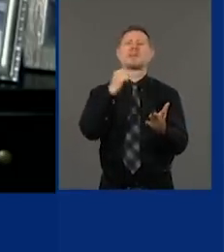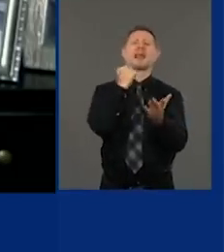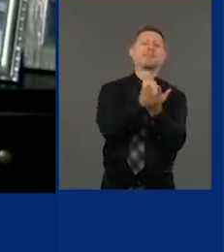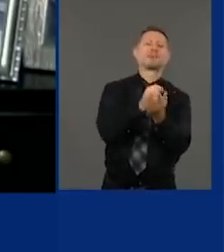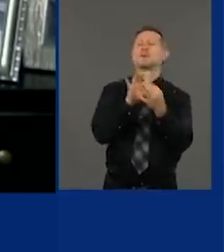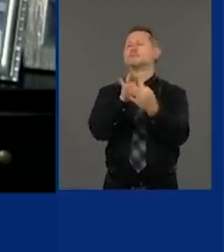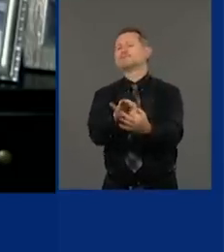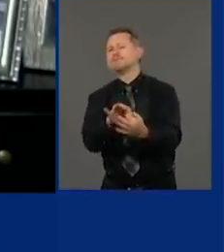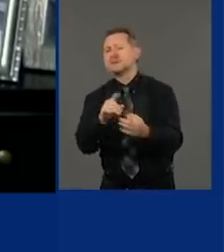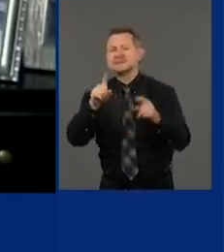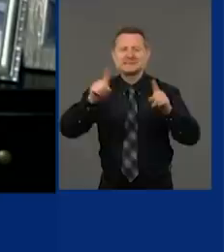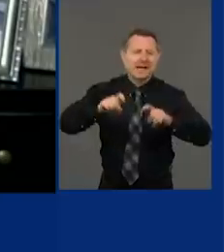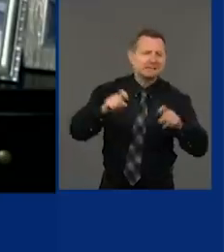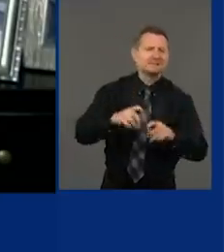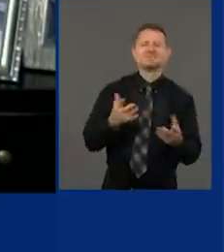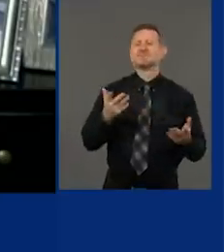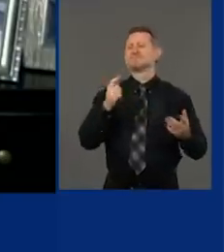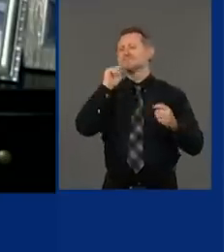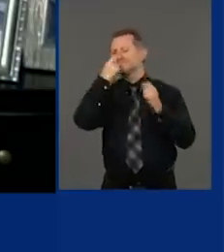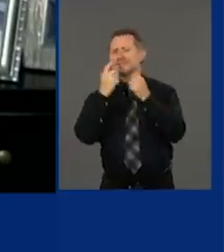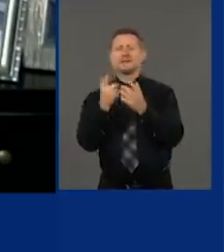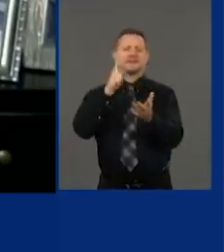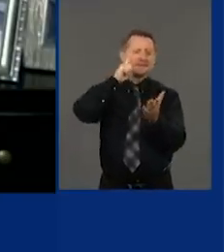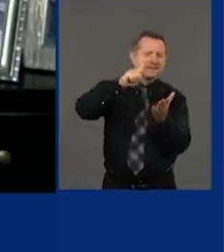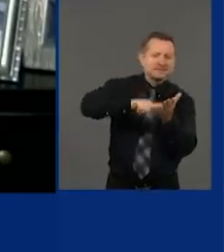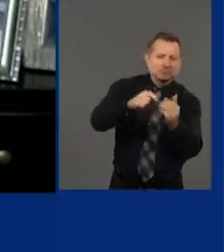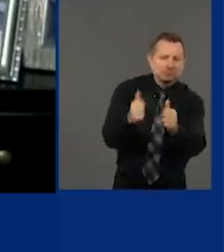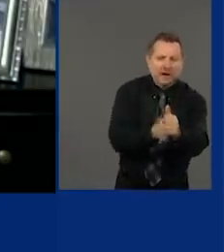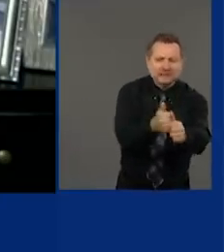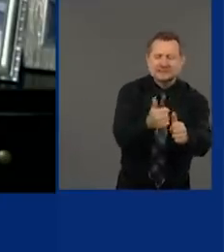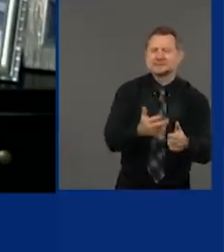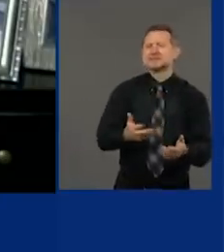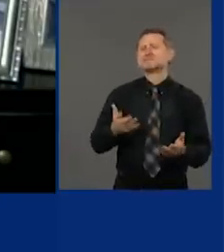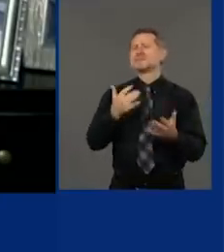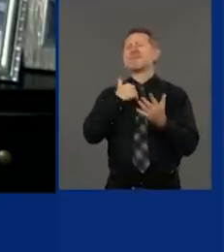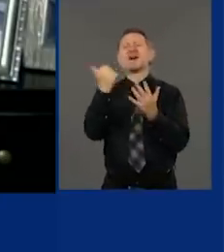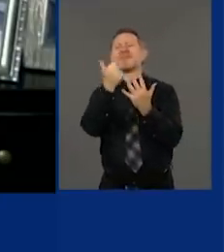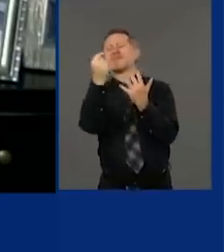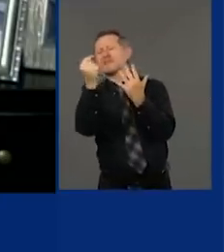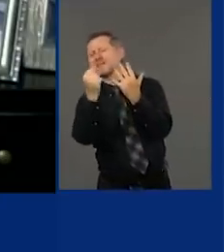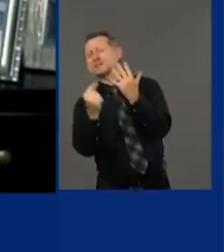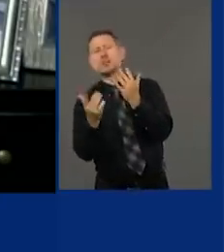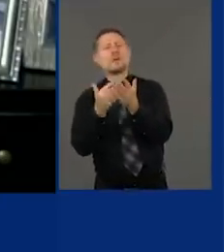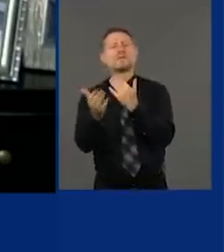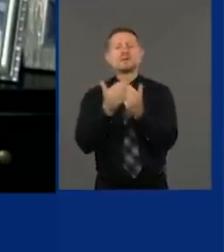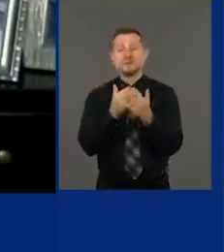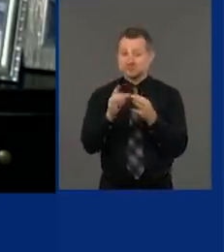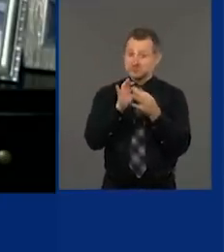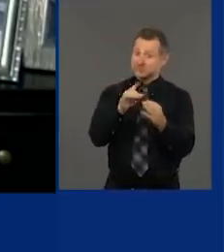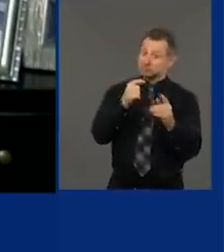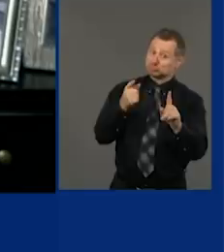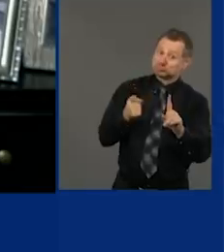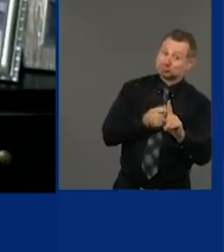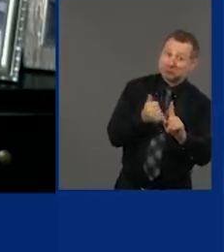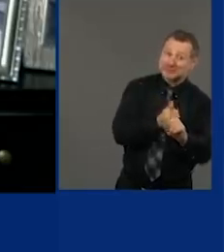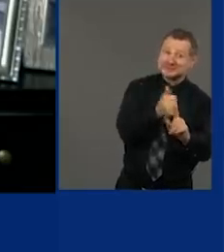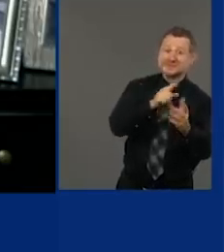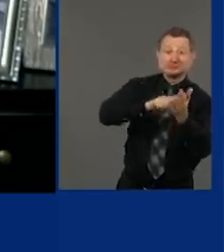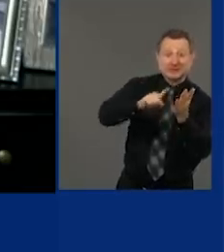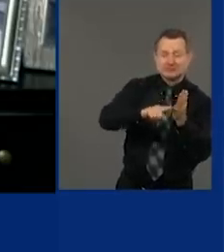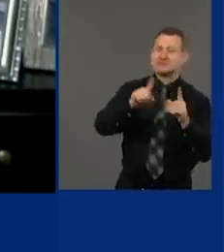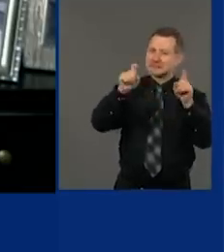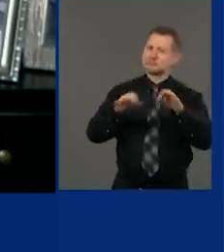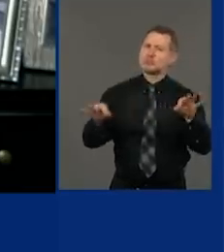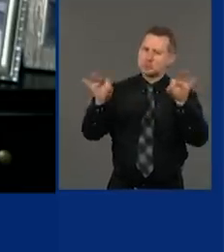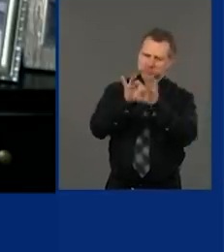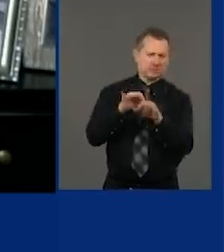testing, setting up the testing and the tracing, that is so, so important. And we've been through